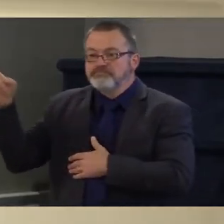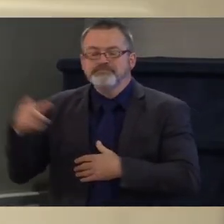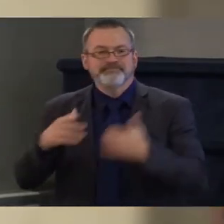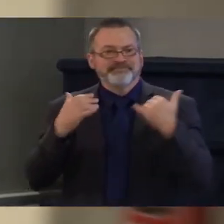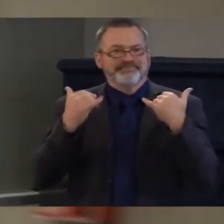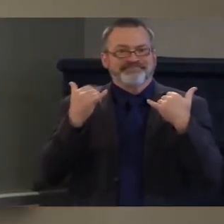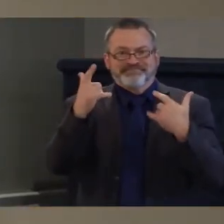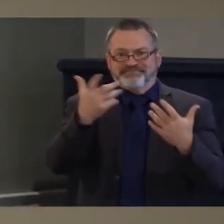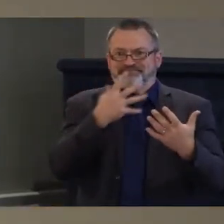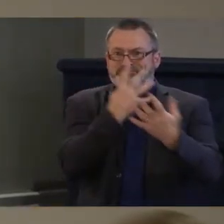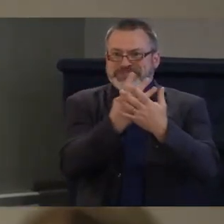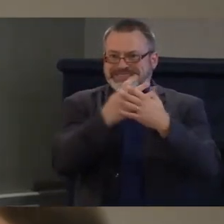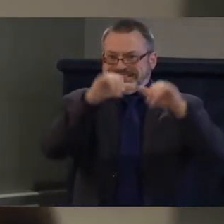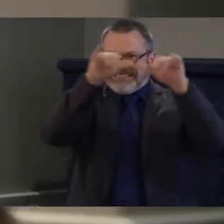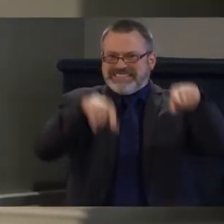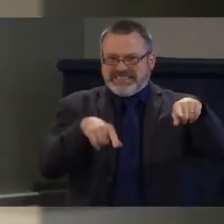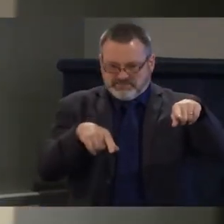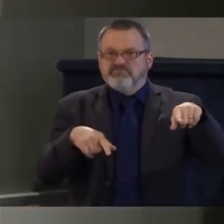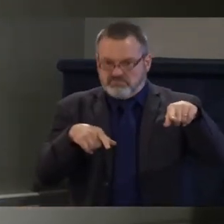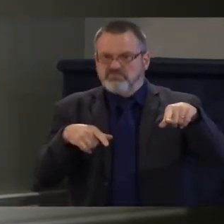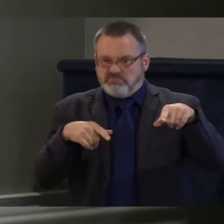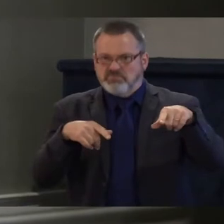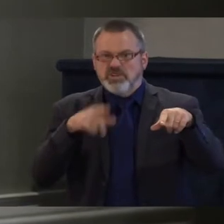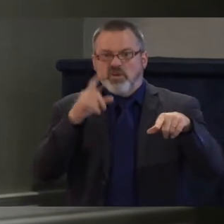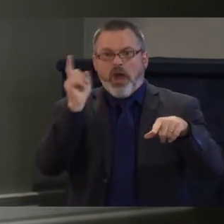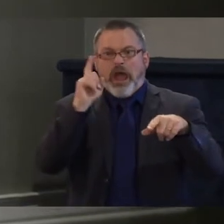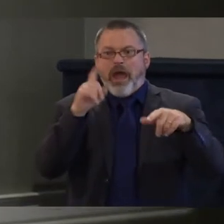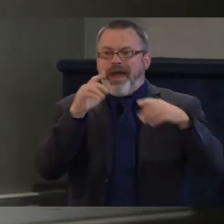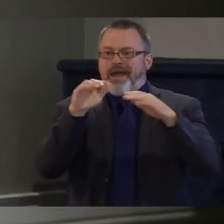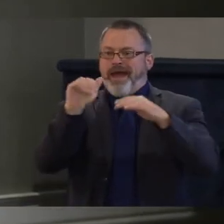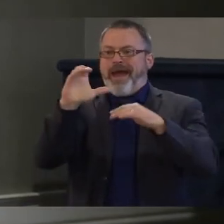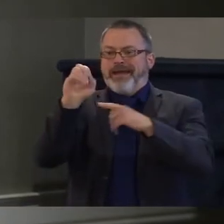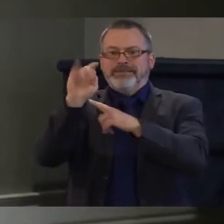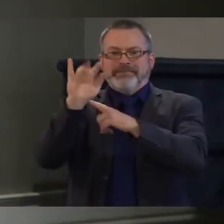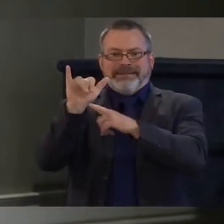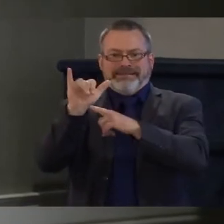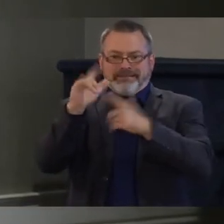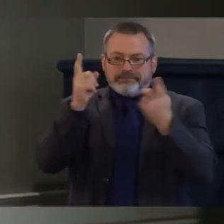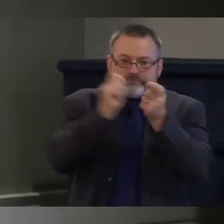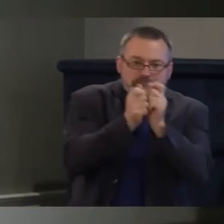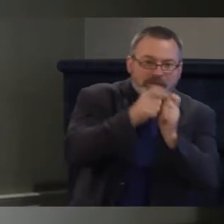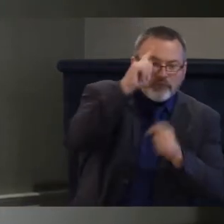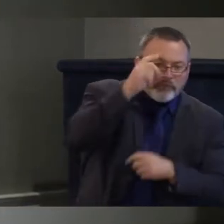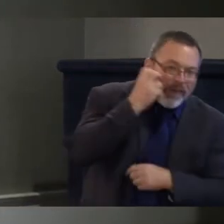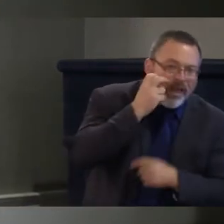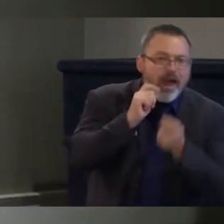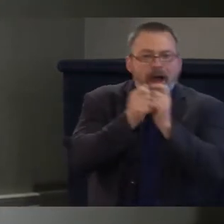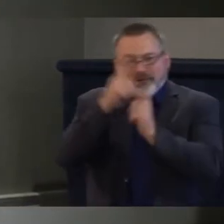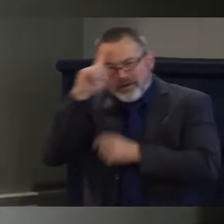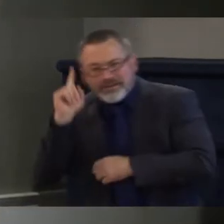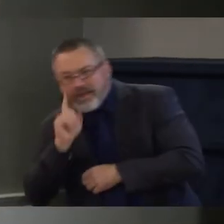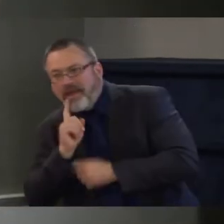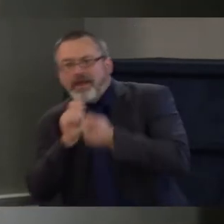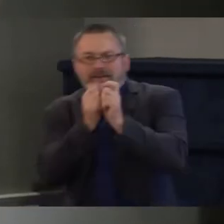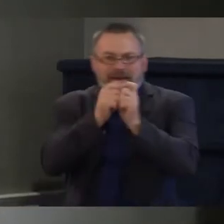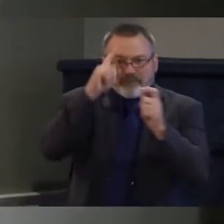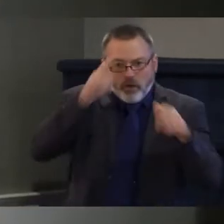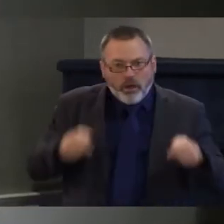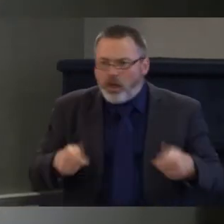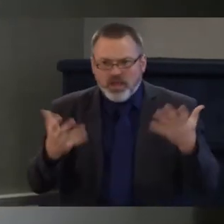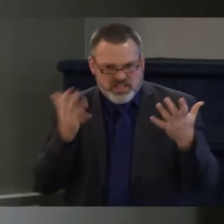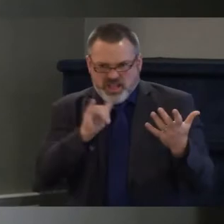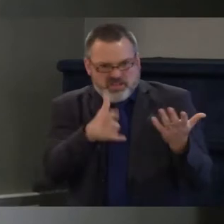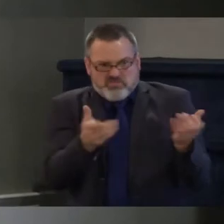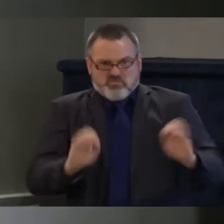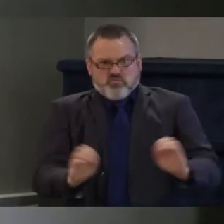I think one of the, and I say this, but I used to work for the International Committee of the Red Cross, an organization that works